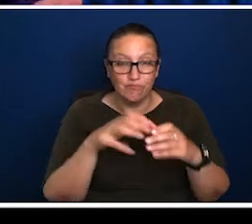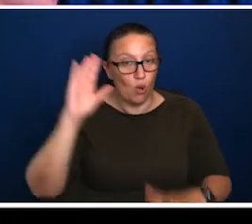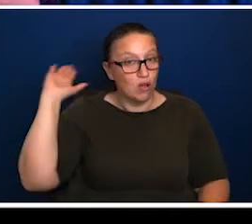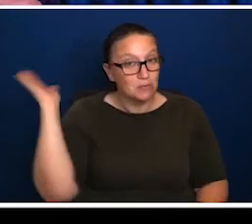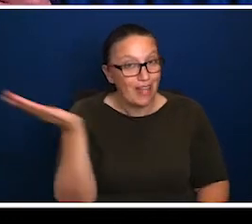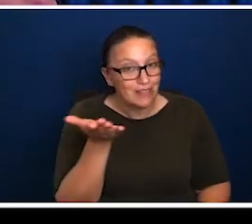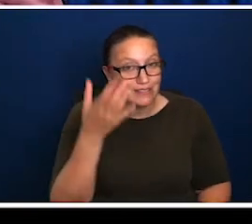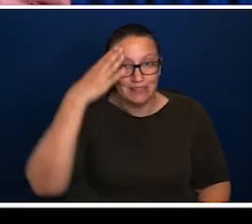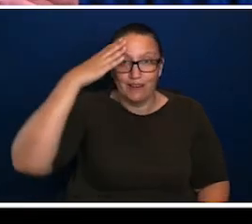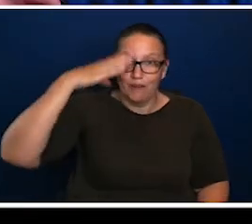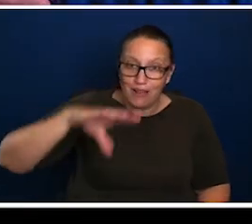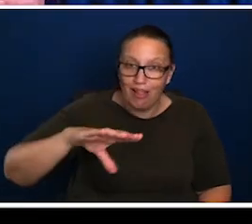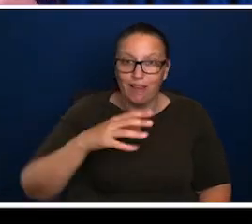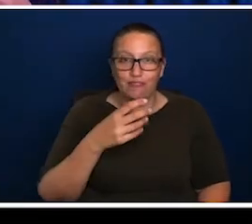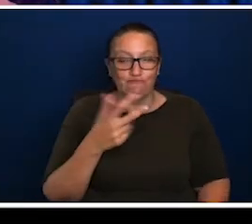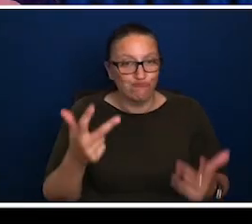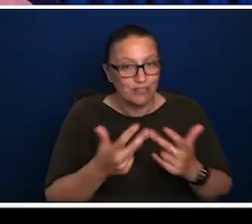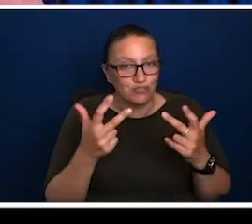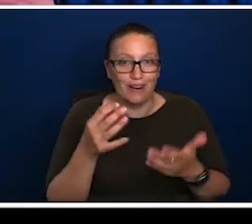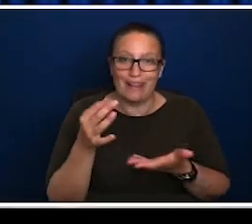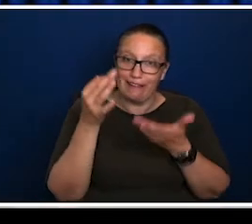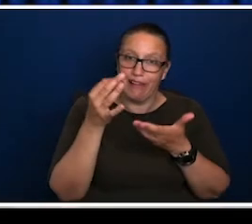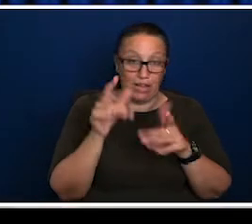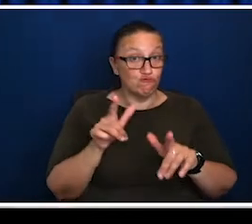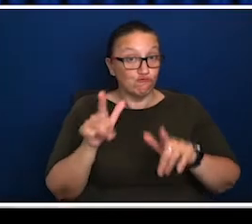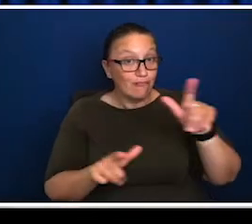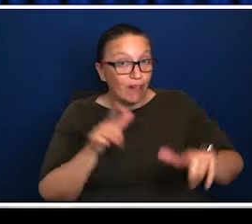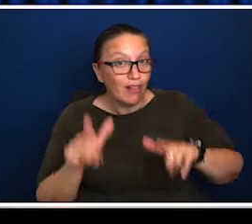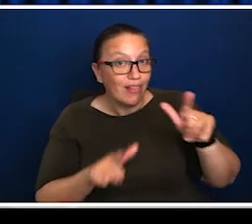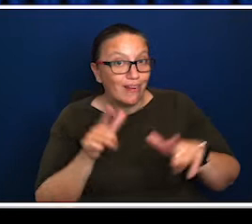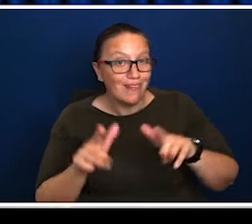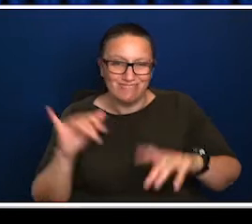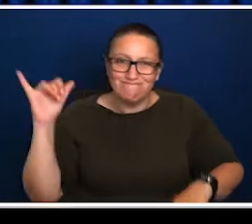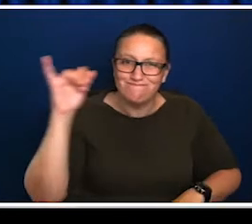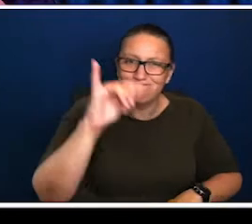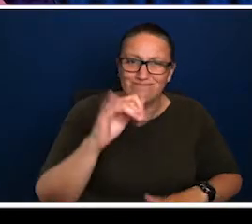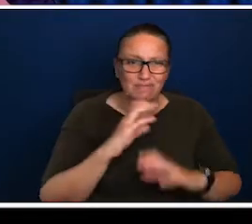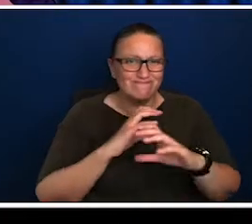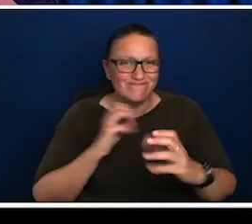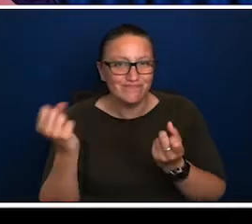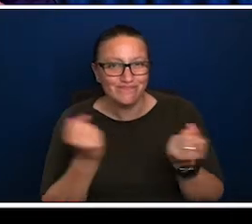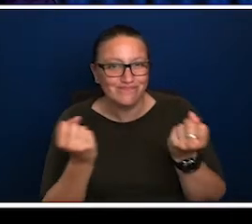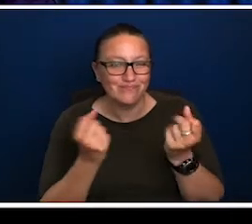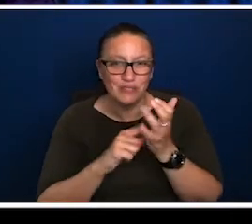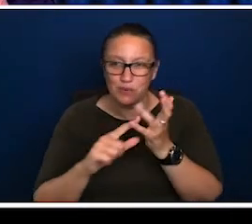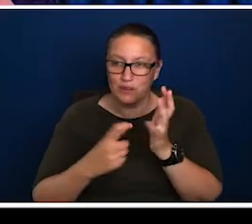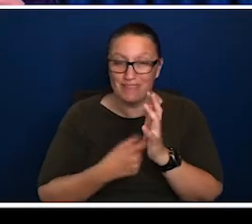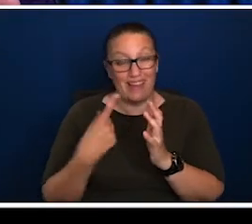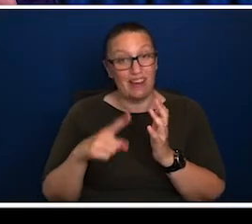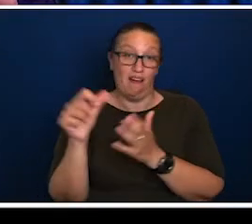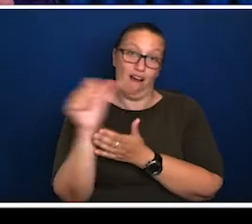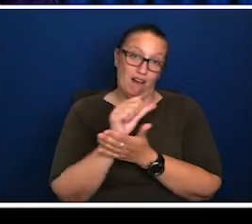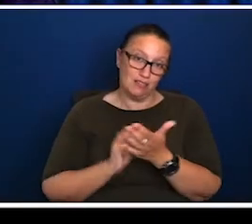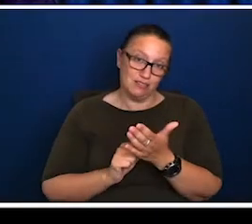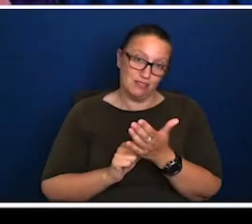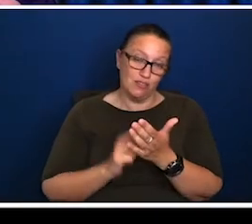hospitality, so hotels, restaurants, cafes, the travel business, the business moving around the country, and especially the